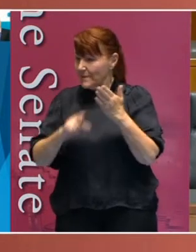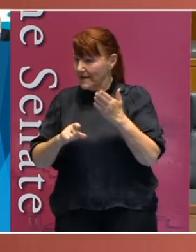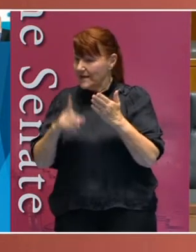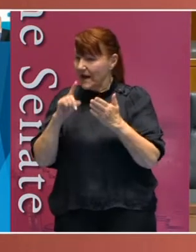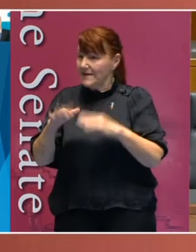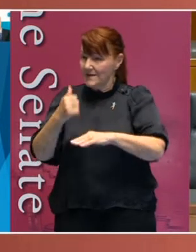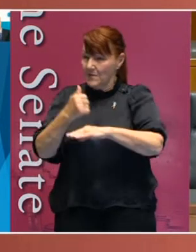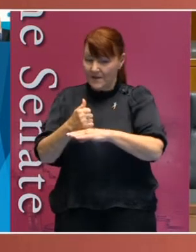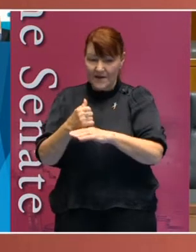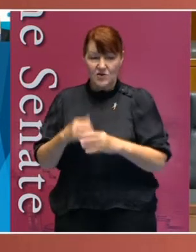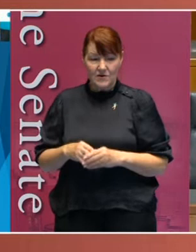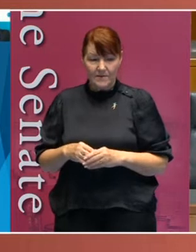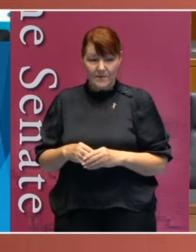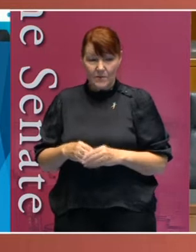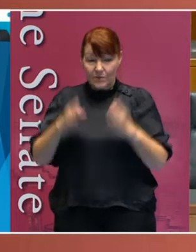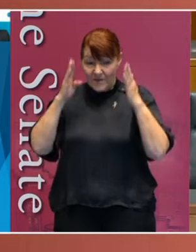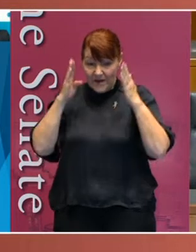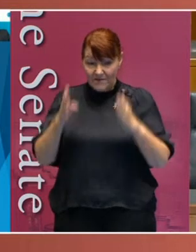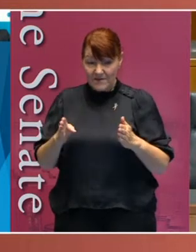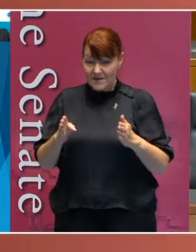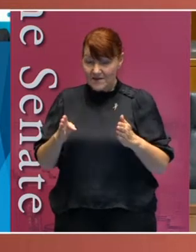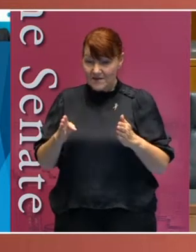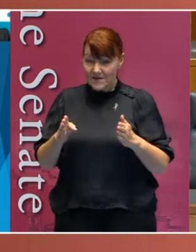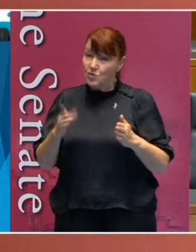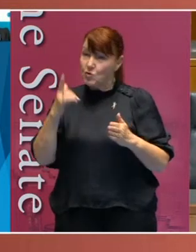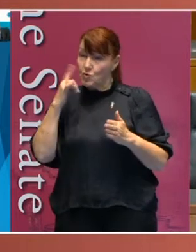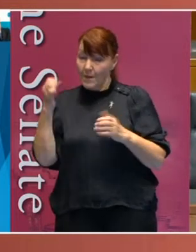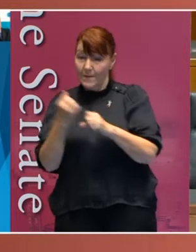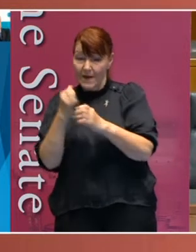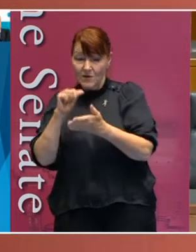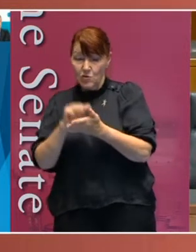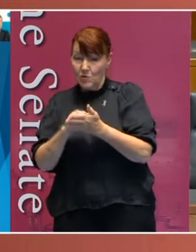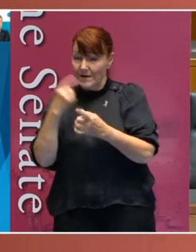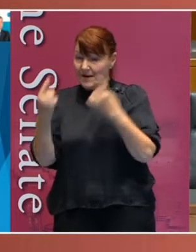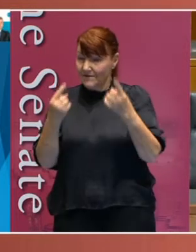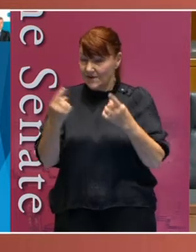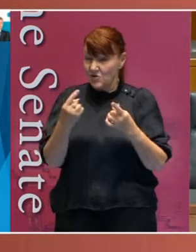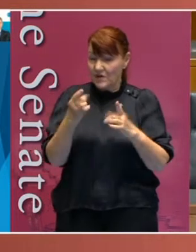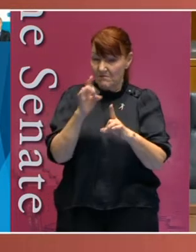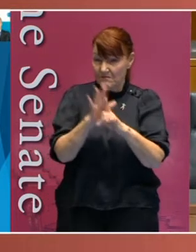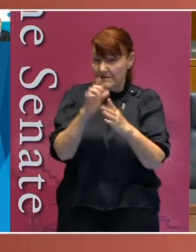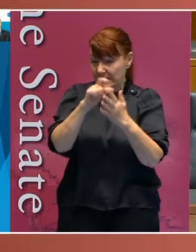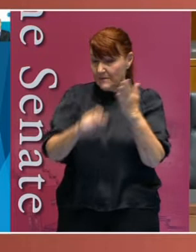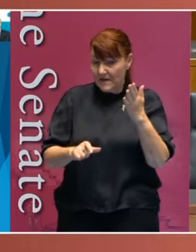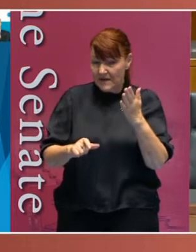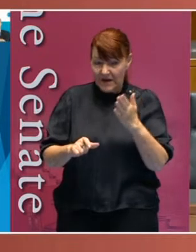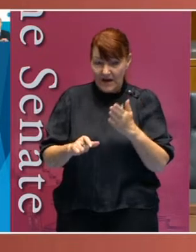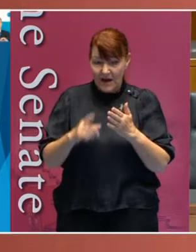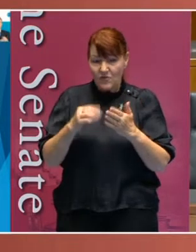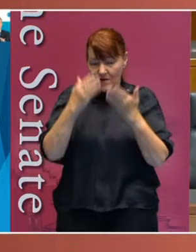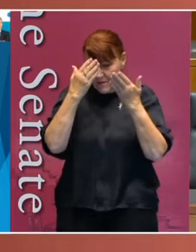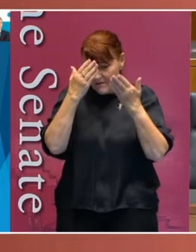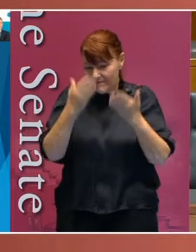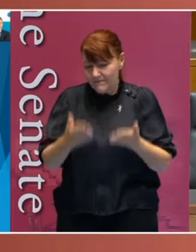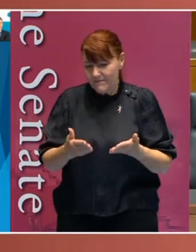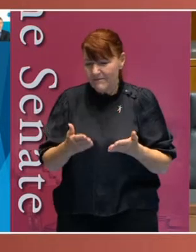The emphasis that should exist is to ensure that individuals with disability are treated with dignity and